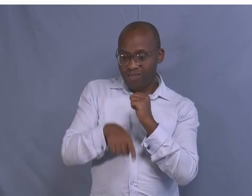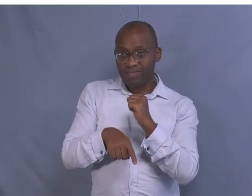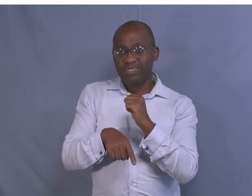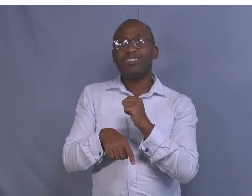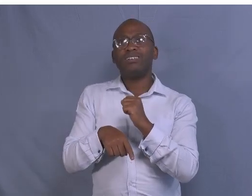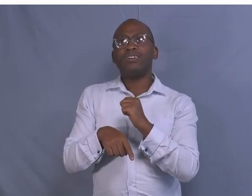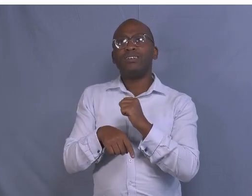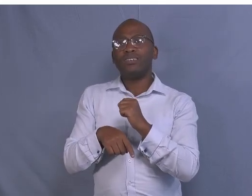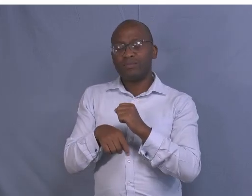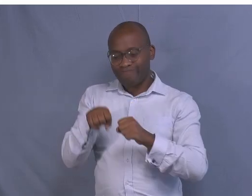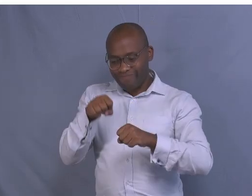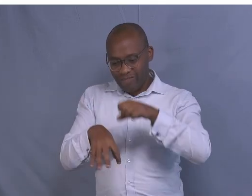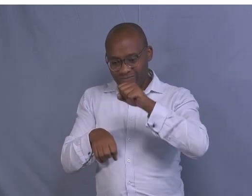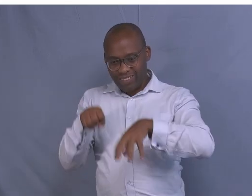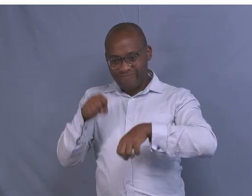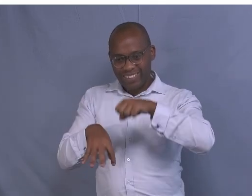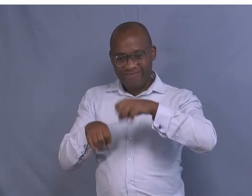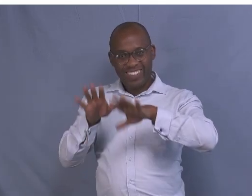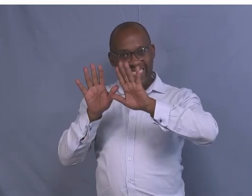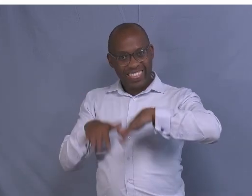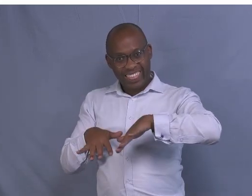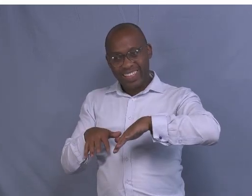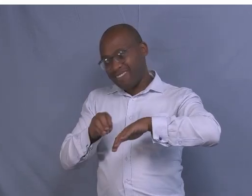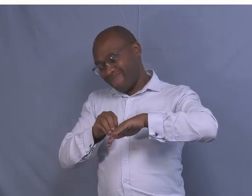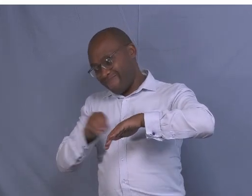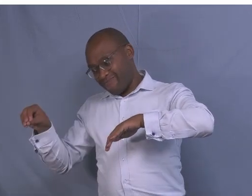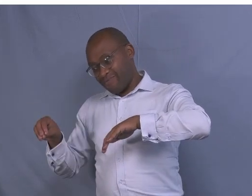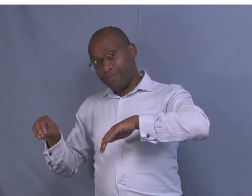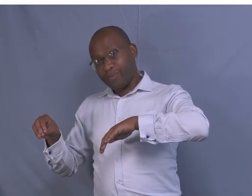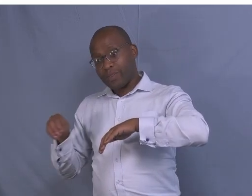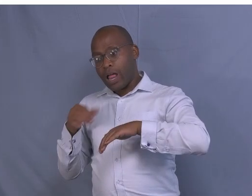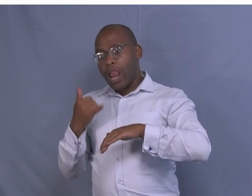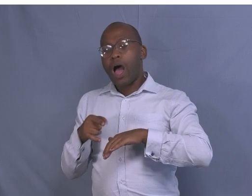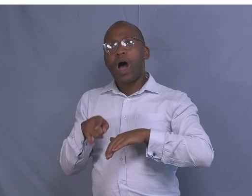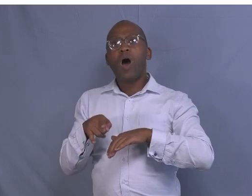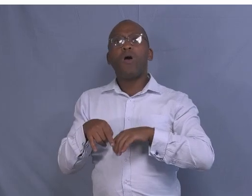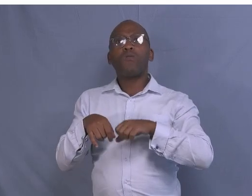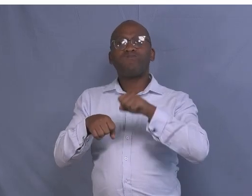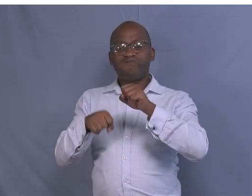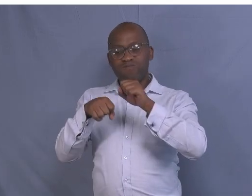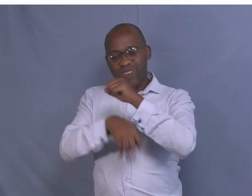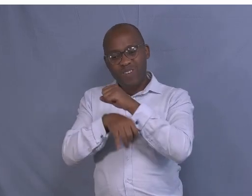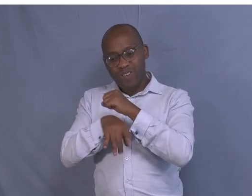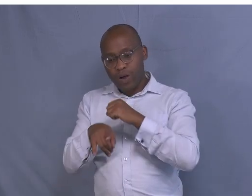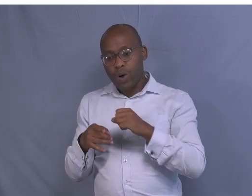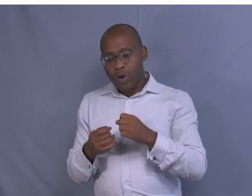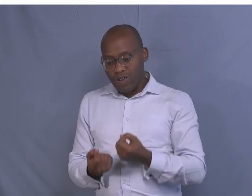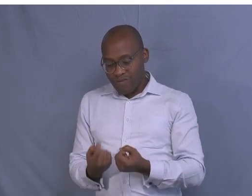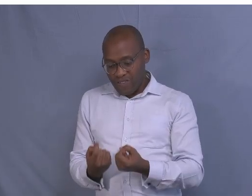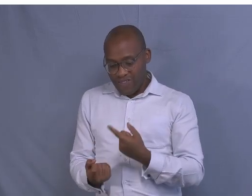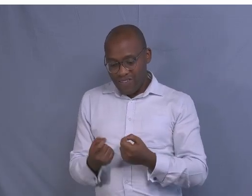Behind there, there are pests, which normally affect that belt. Then, let's move to